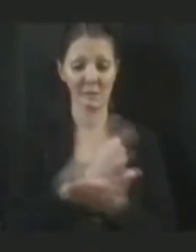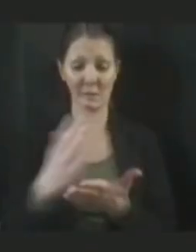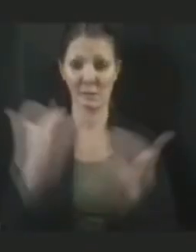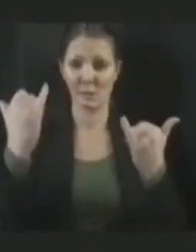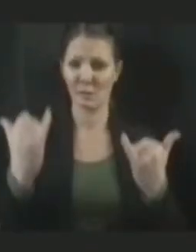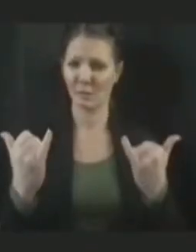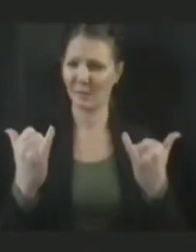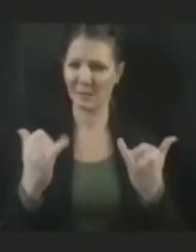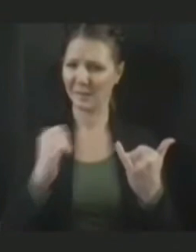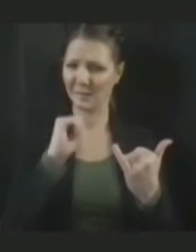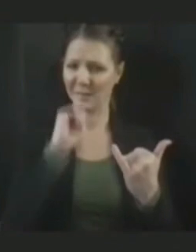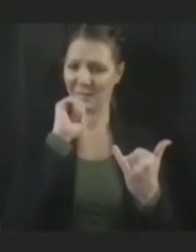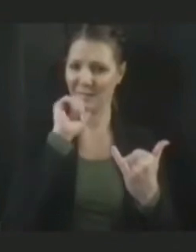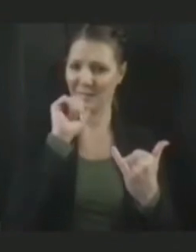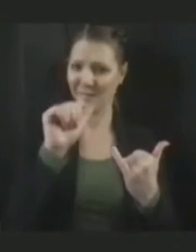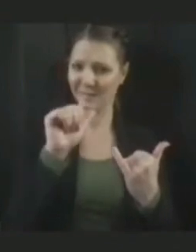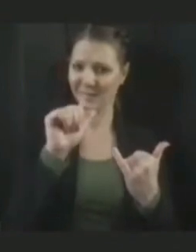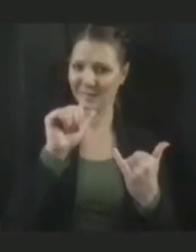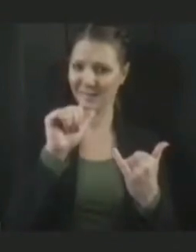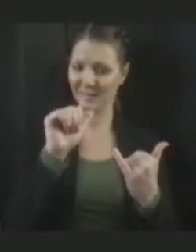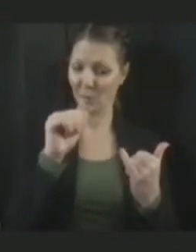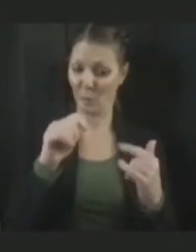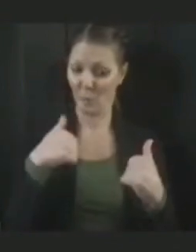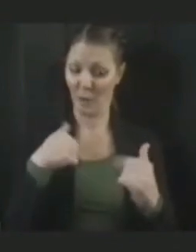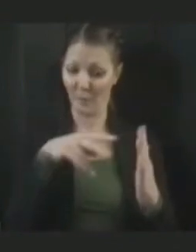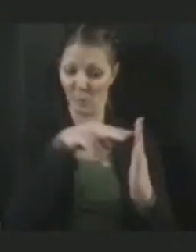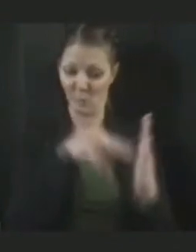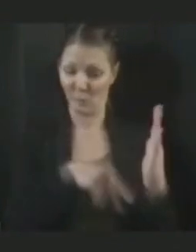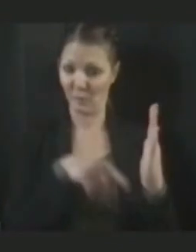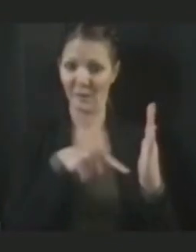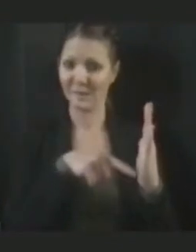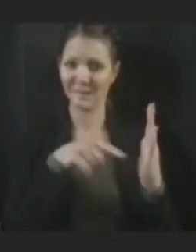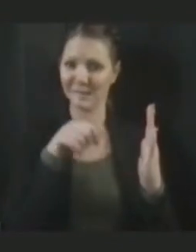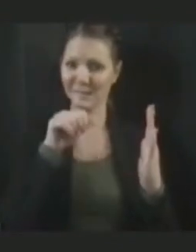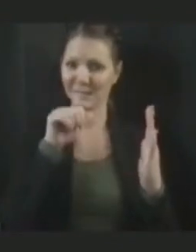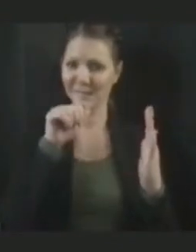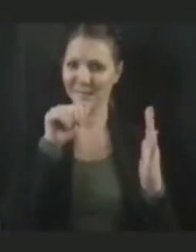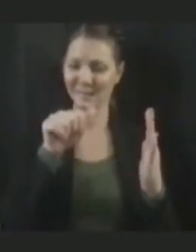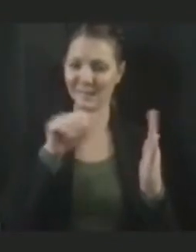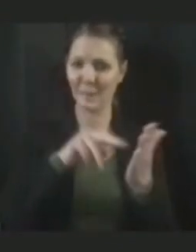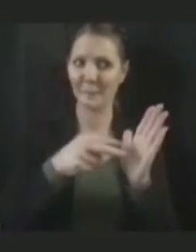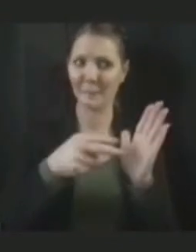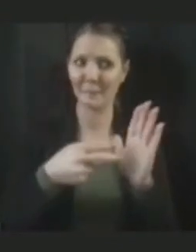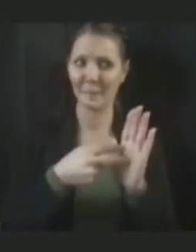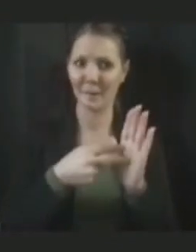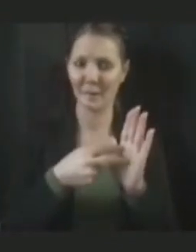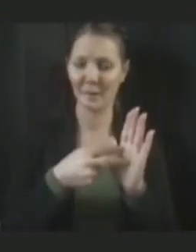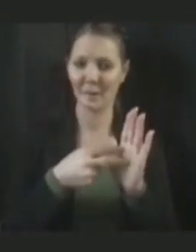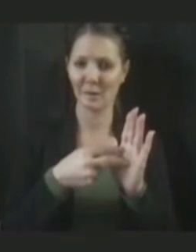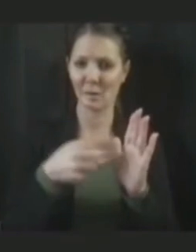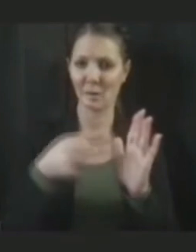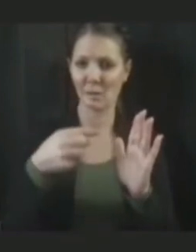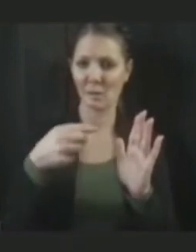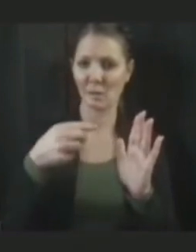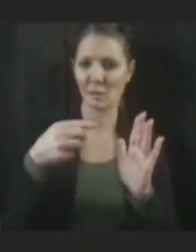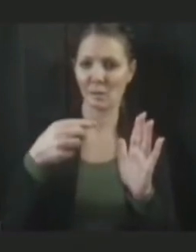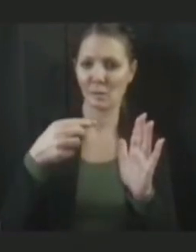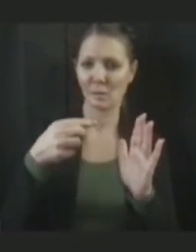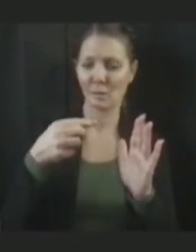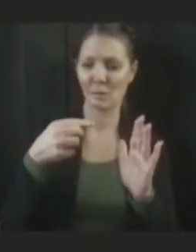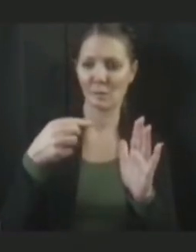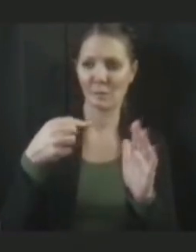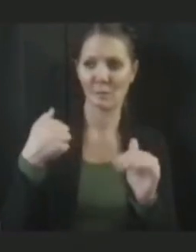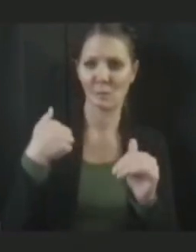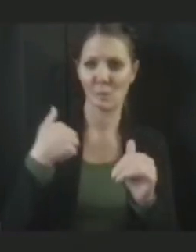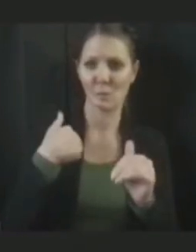on initially reading it as in any way undermining a nursing home's very appropriate